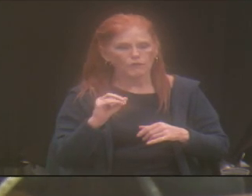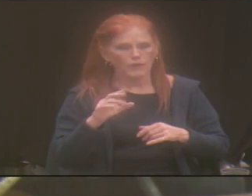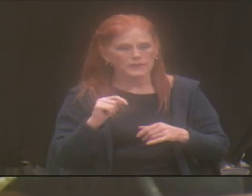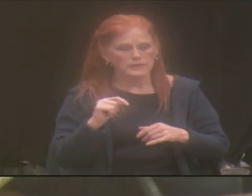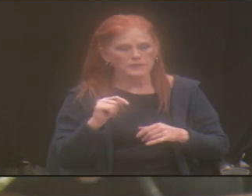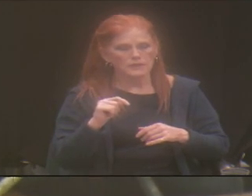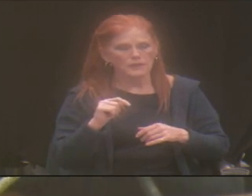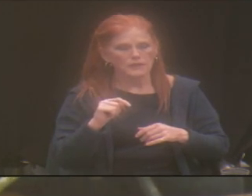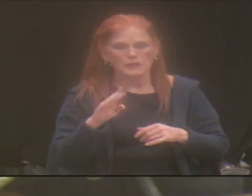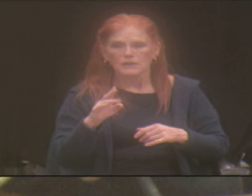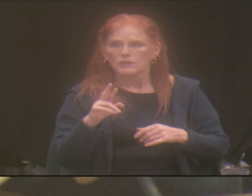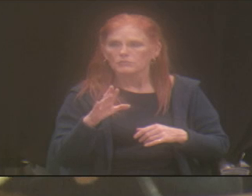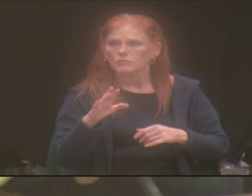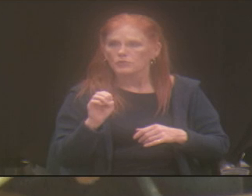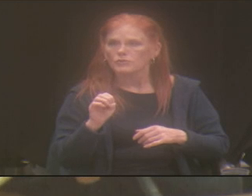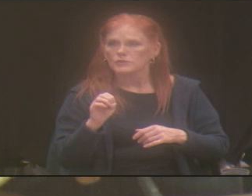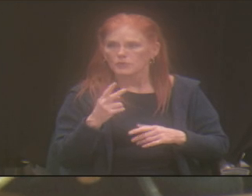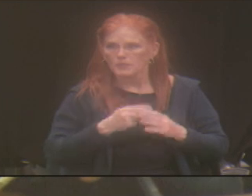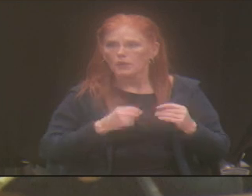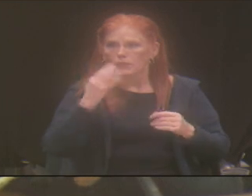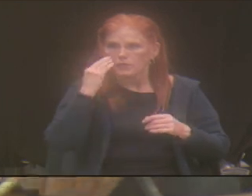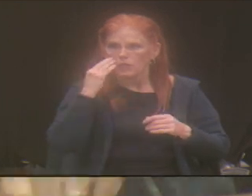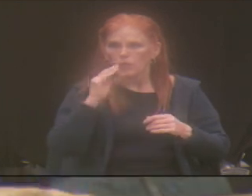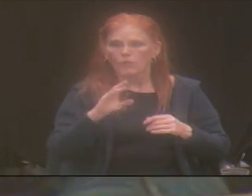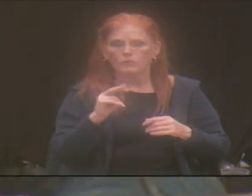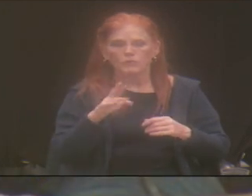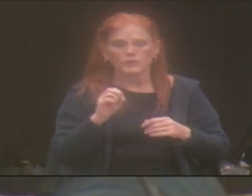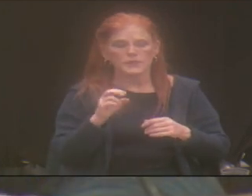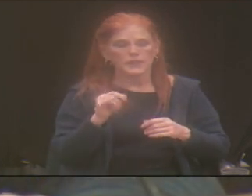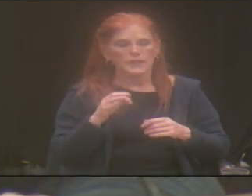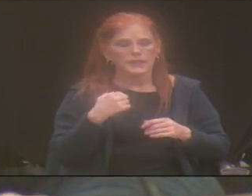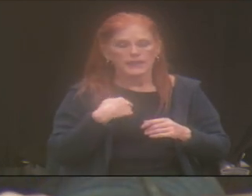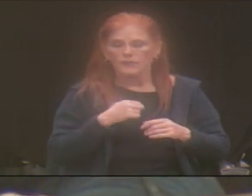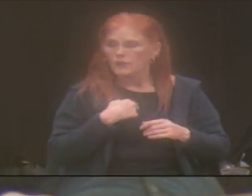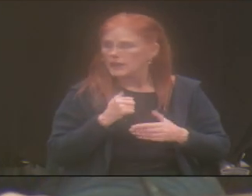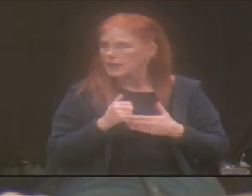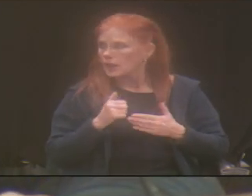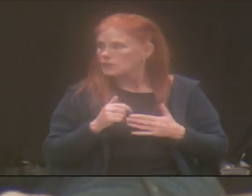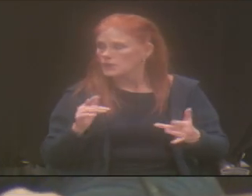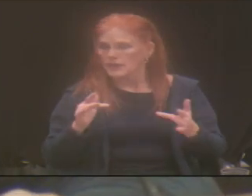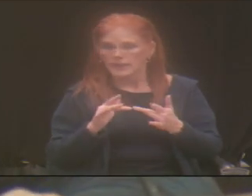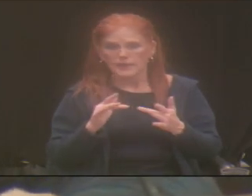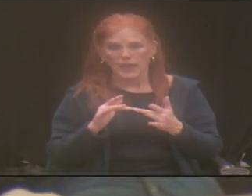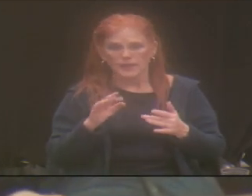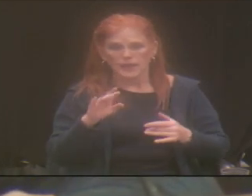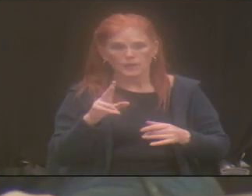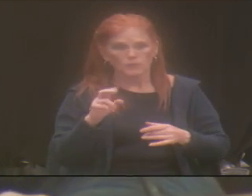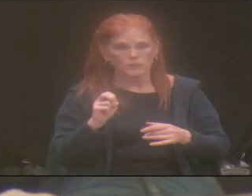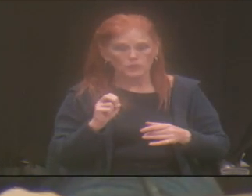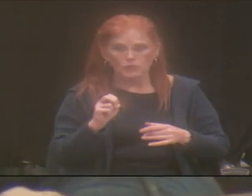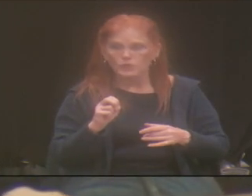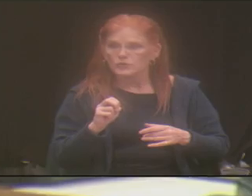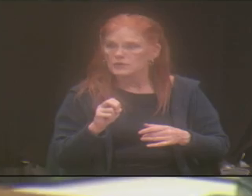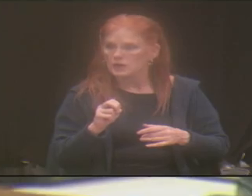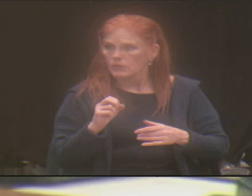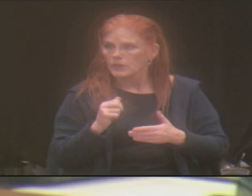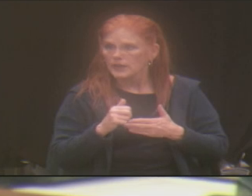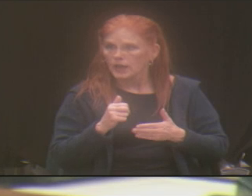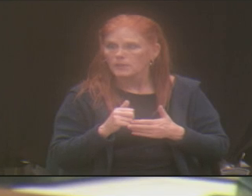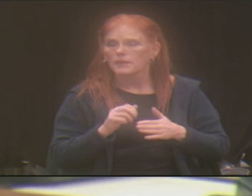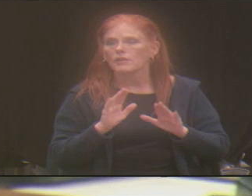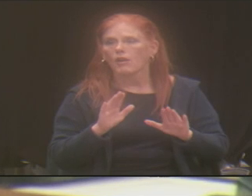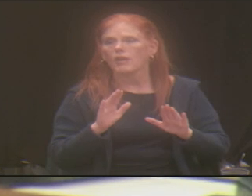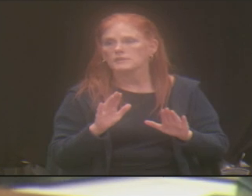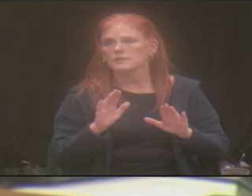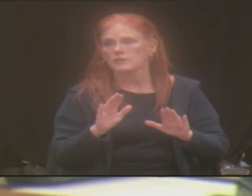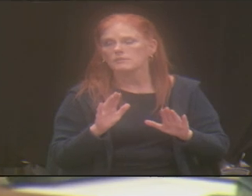probably both know Bruce. Absolutely. Yeah. If we can ever get you in contact from a design would be amazing. And also, I'm sorry,